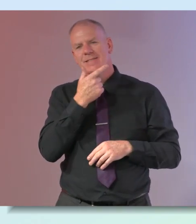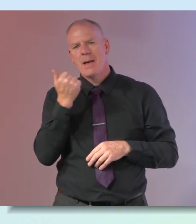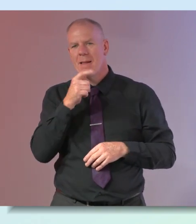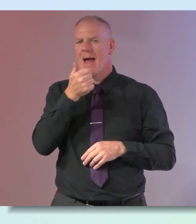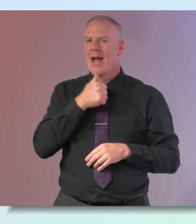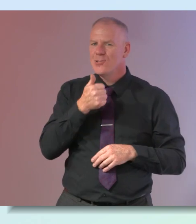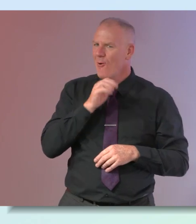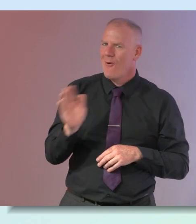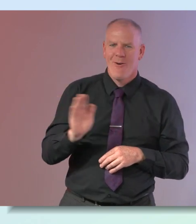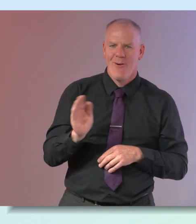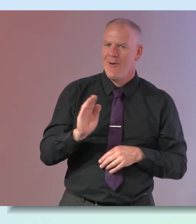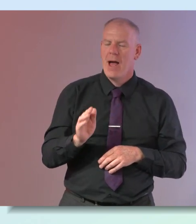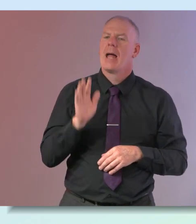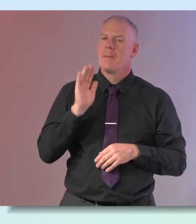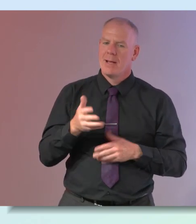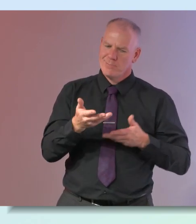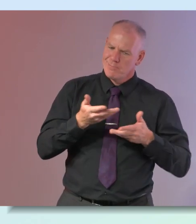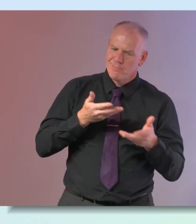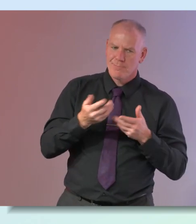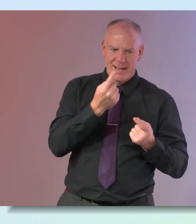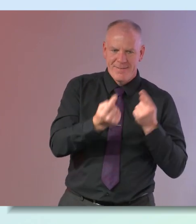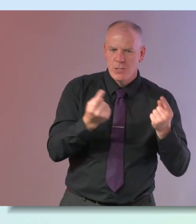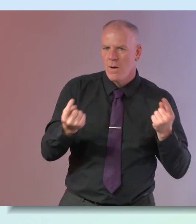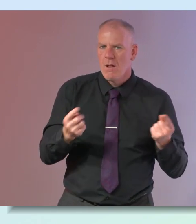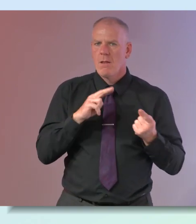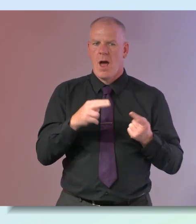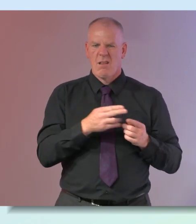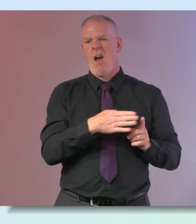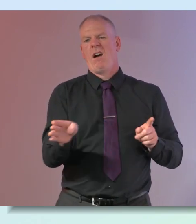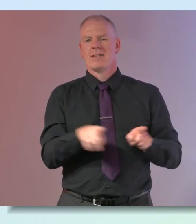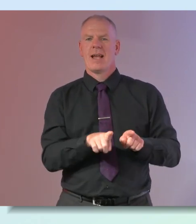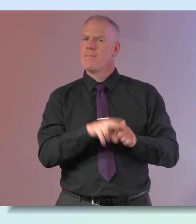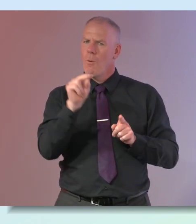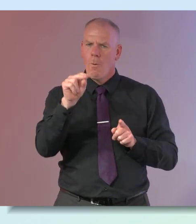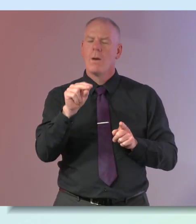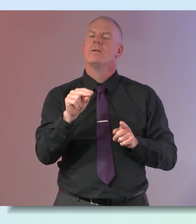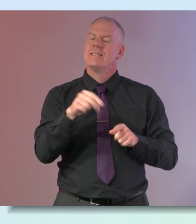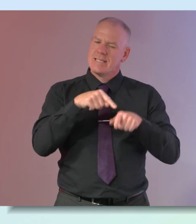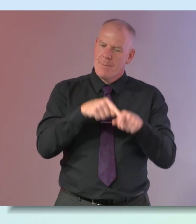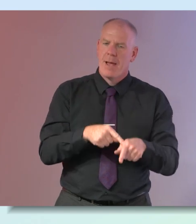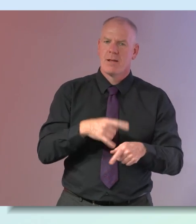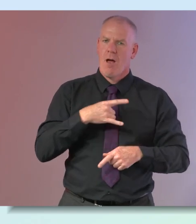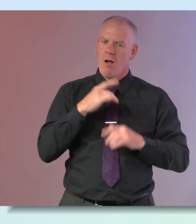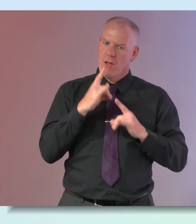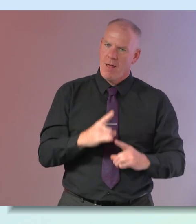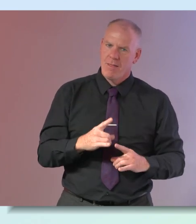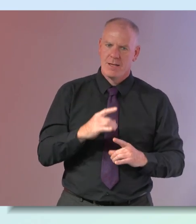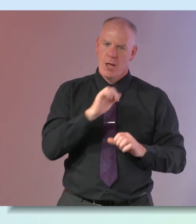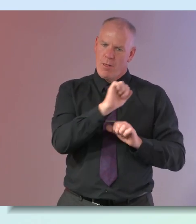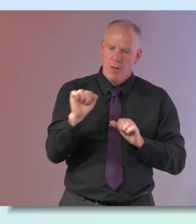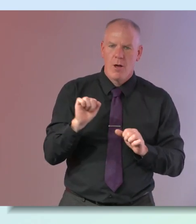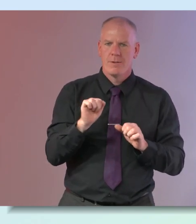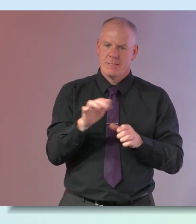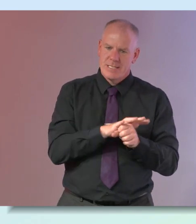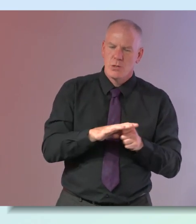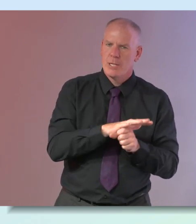and it has to be something that we talk through with each individual women in relation to heart health depending on where they're at and whether they have